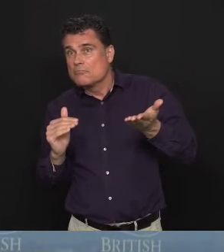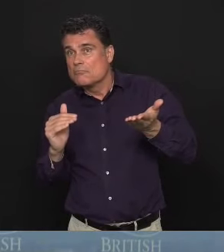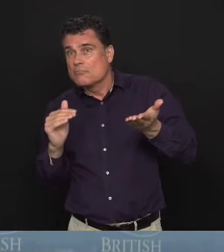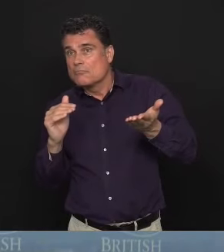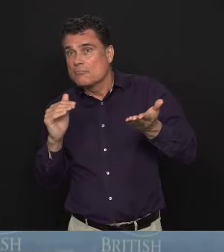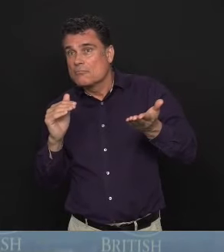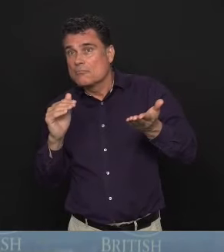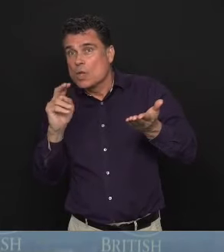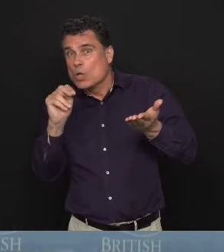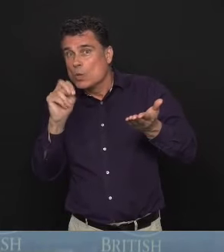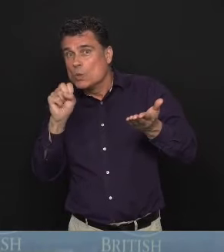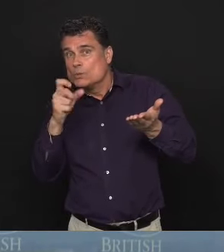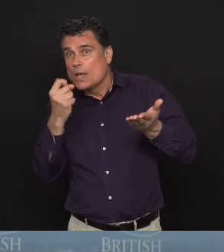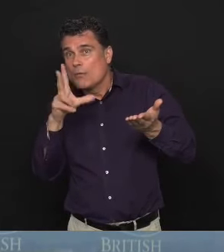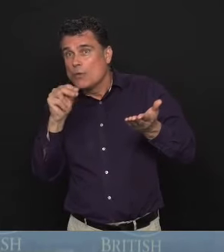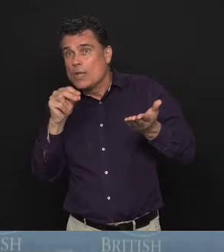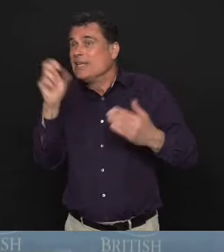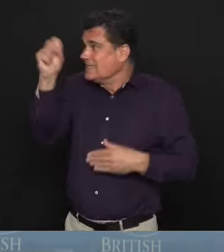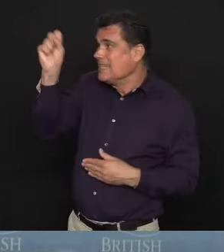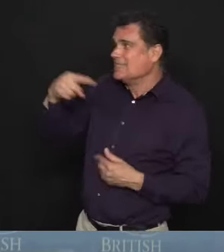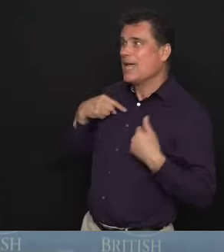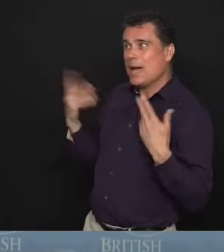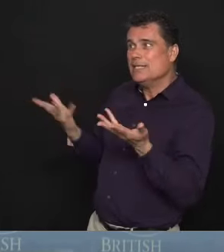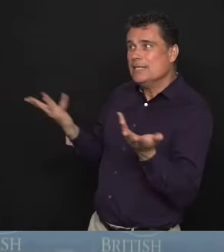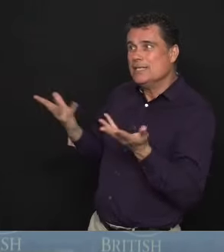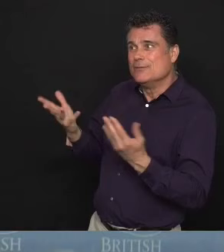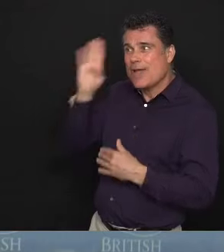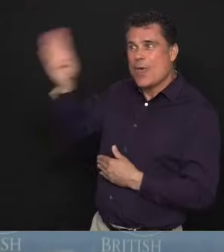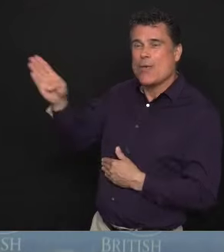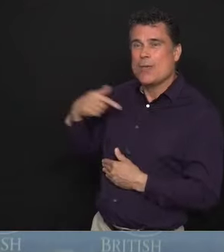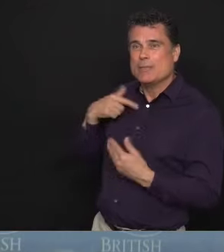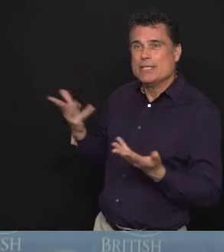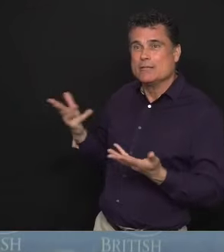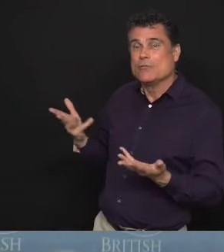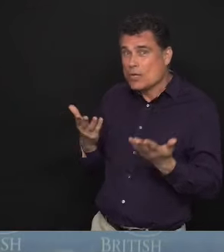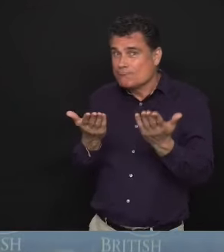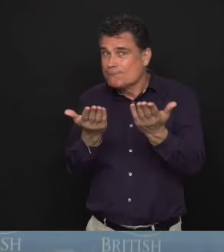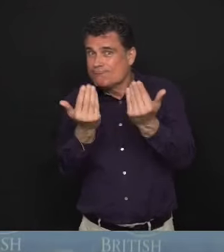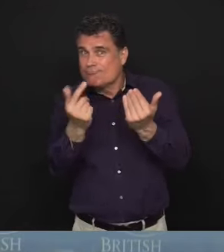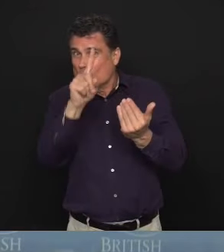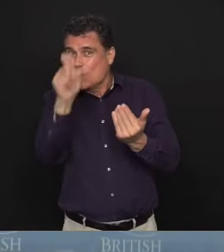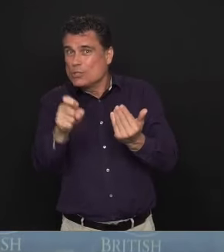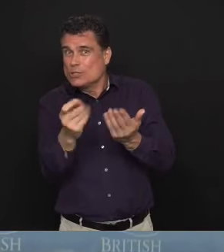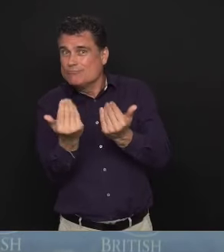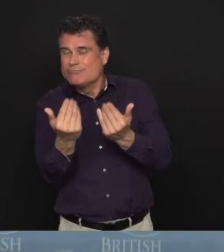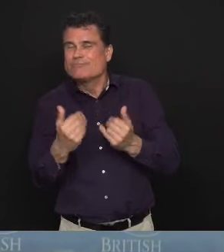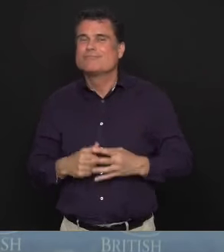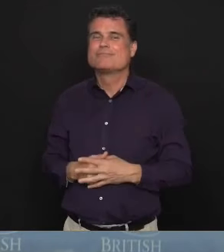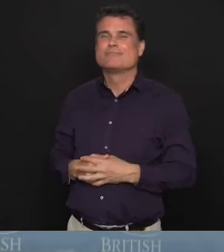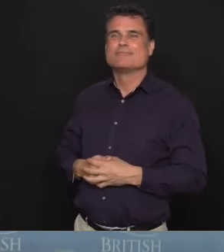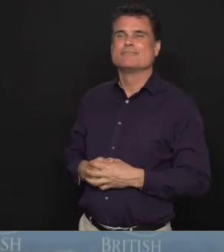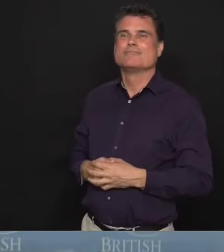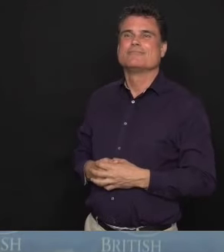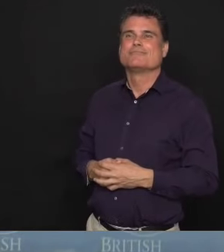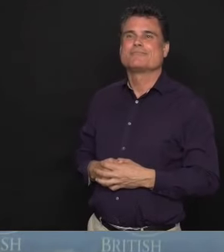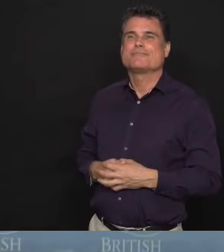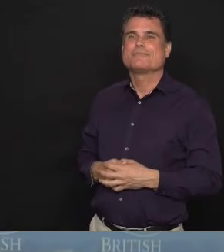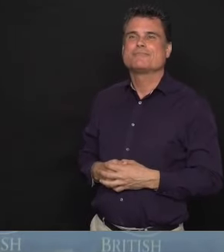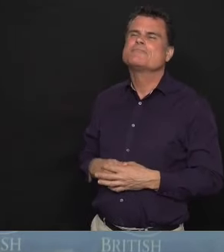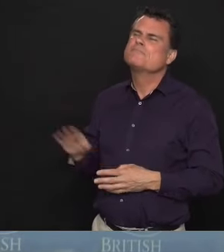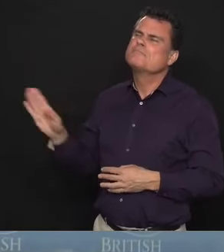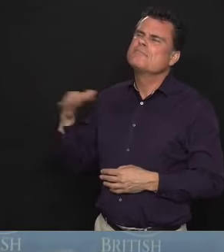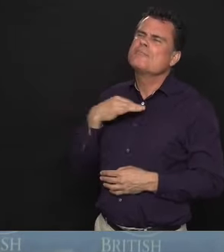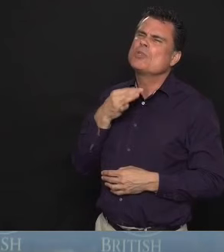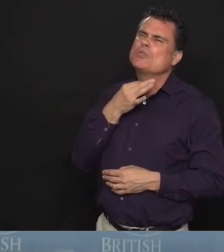Hi, yes, can you hear me? Yes, we can. Go ahead, please. Okay, perfect. We are curious